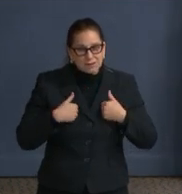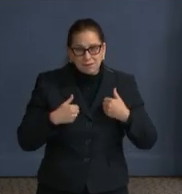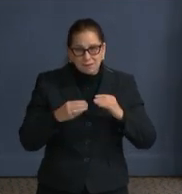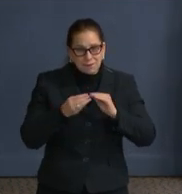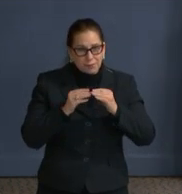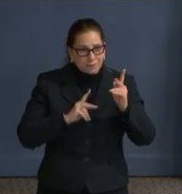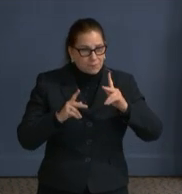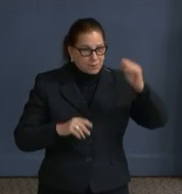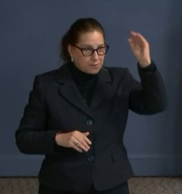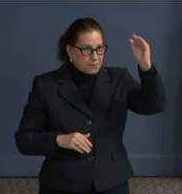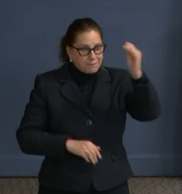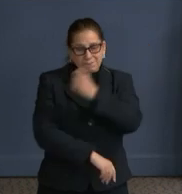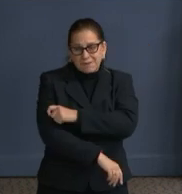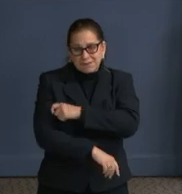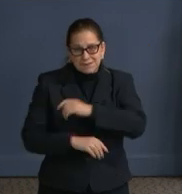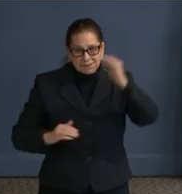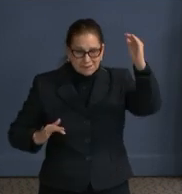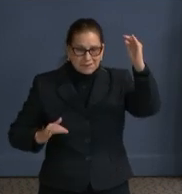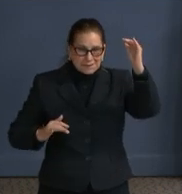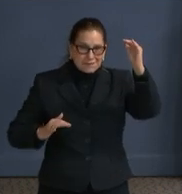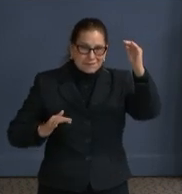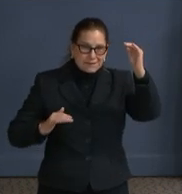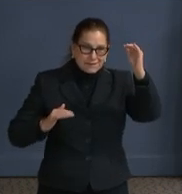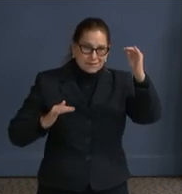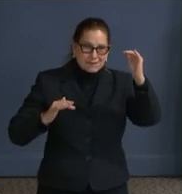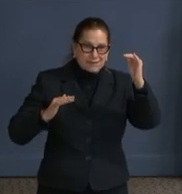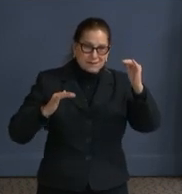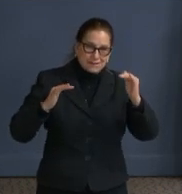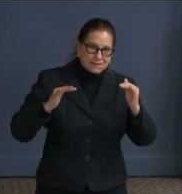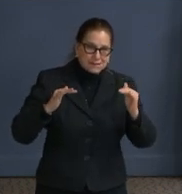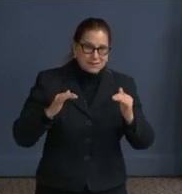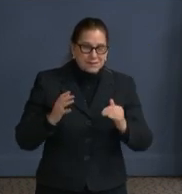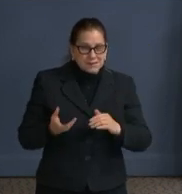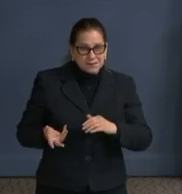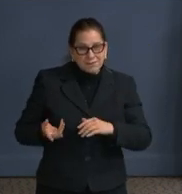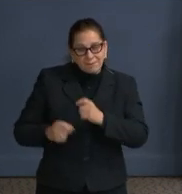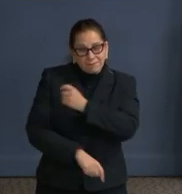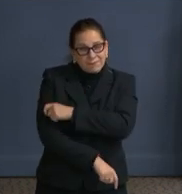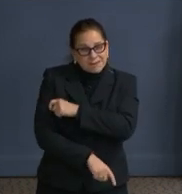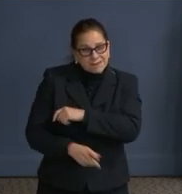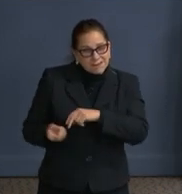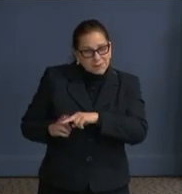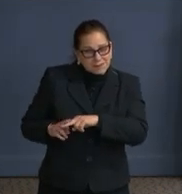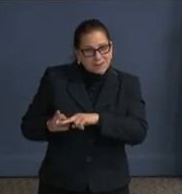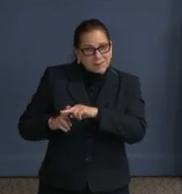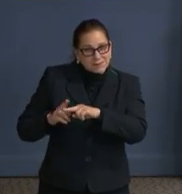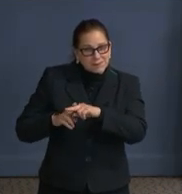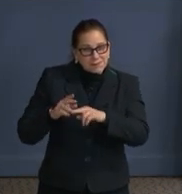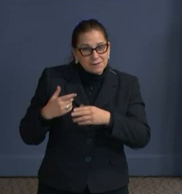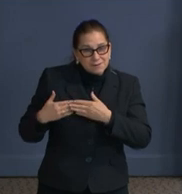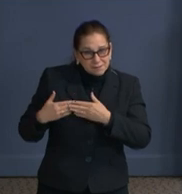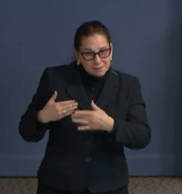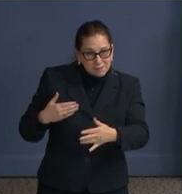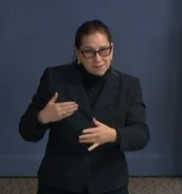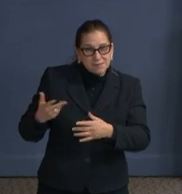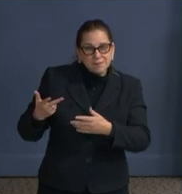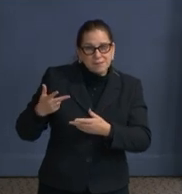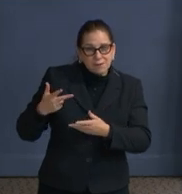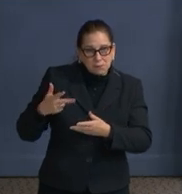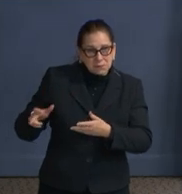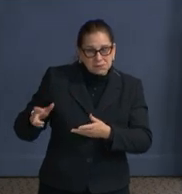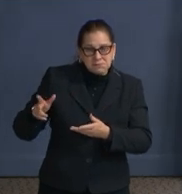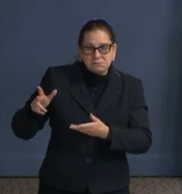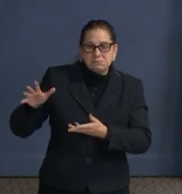increase, but the knowledge of knowing three weeks at a time, what we're going to get is welcome news.